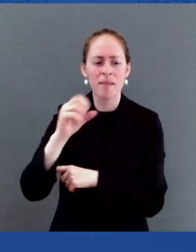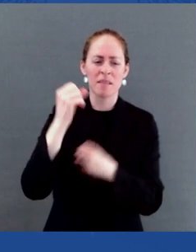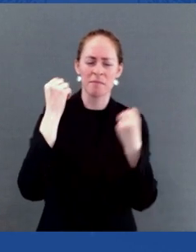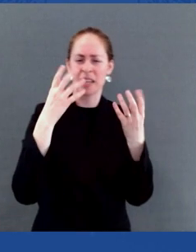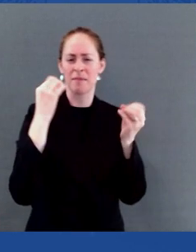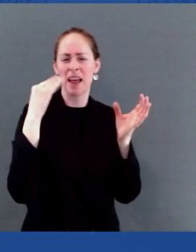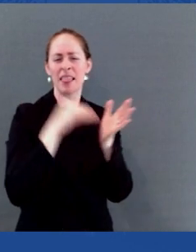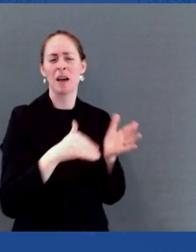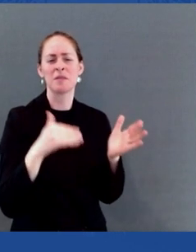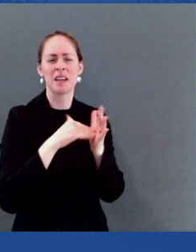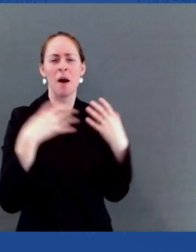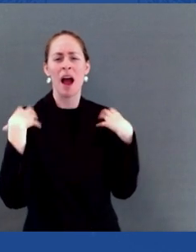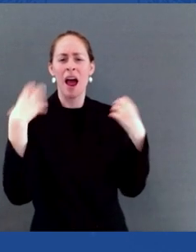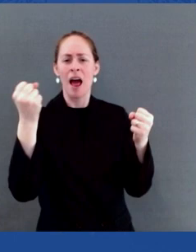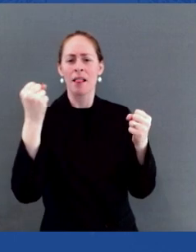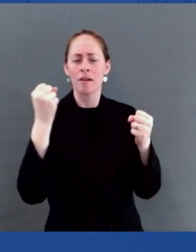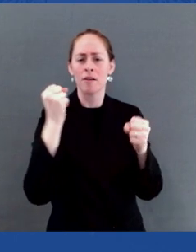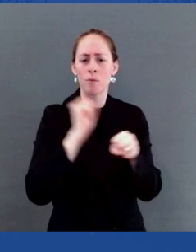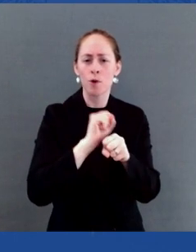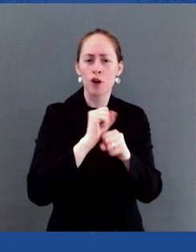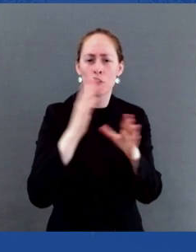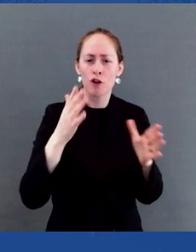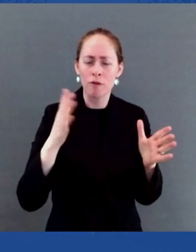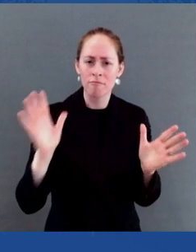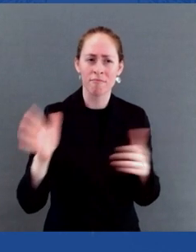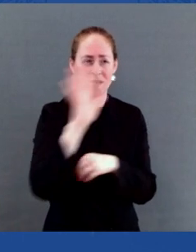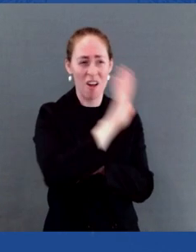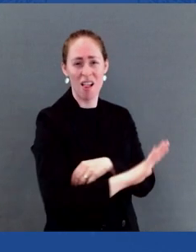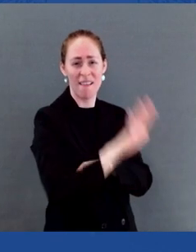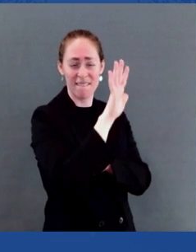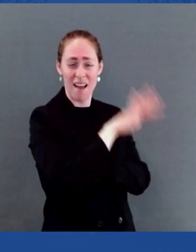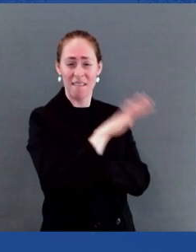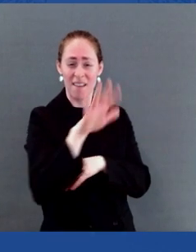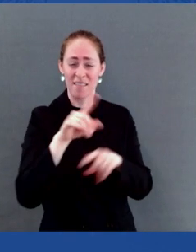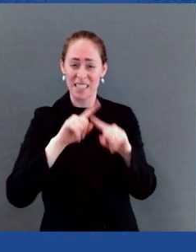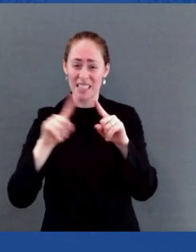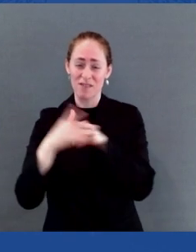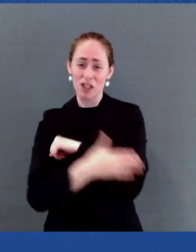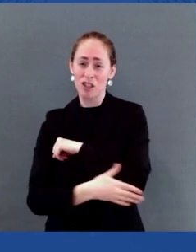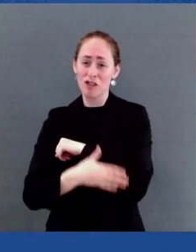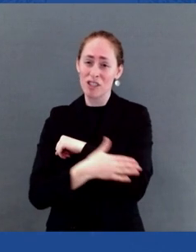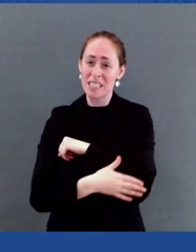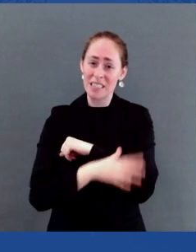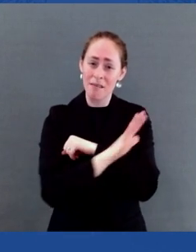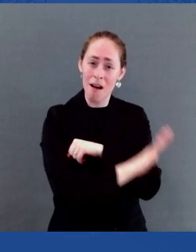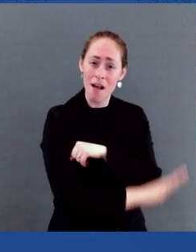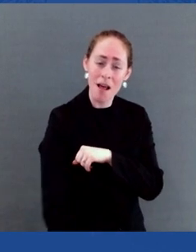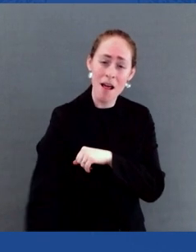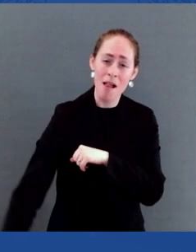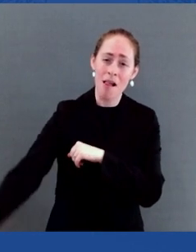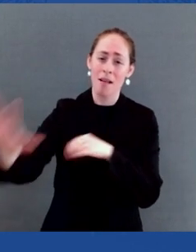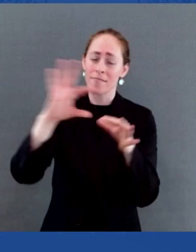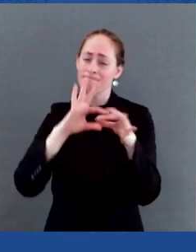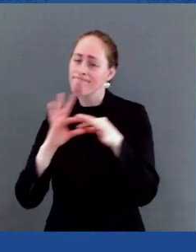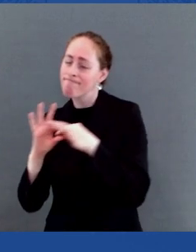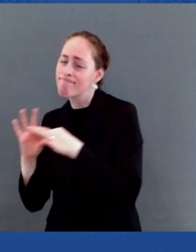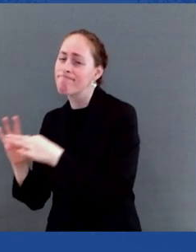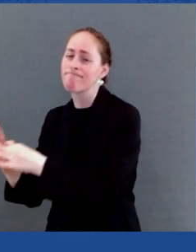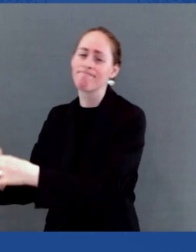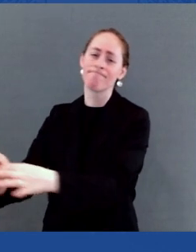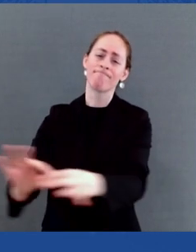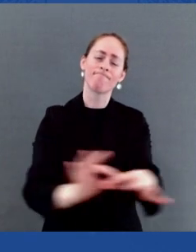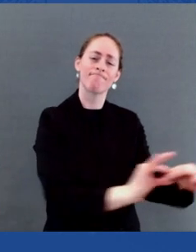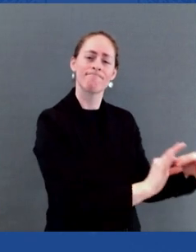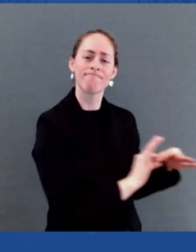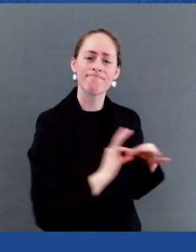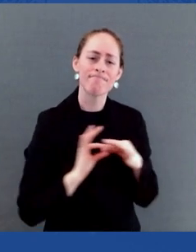all of which have been vital in supporting the global fight against COVID-19. By strengthening countries' ability to fight AIDS, we've also